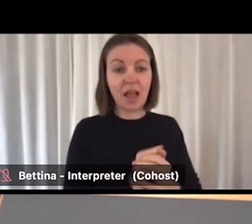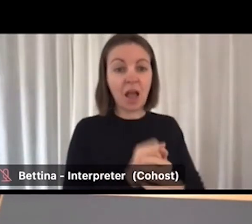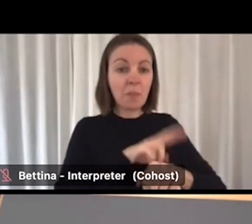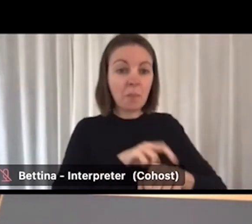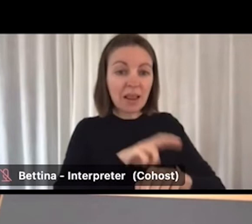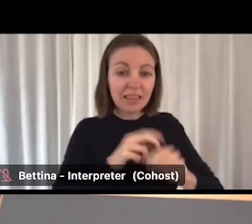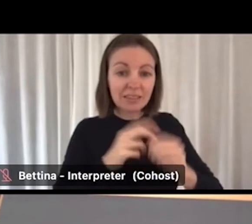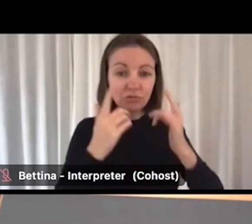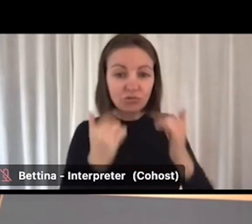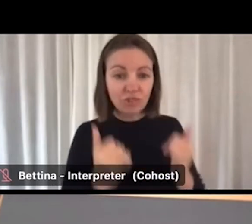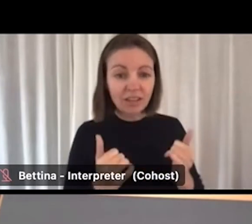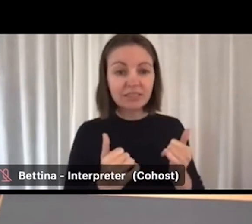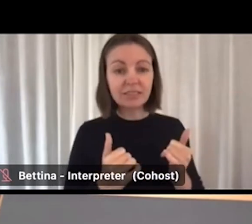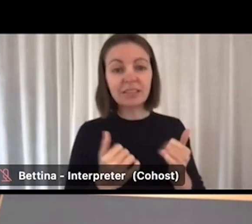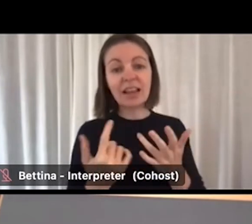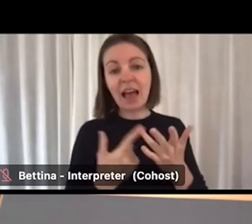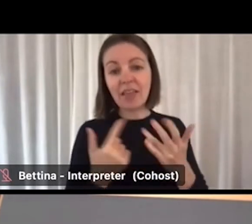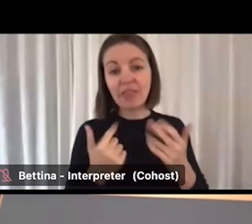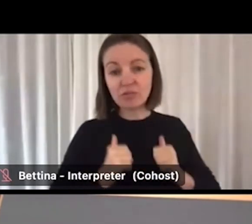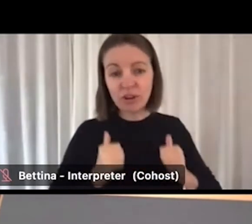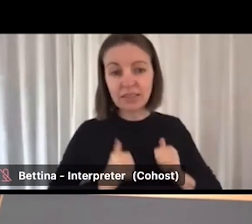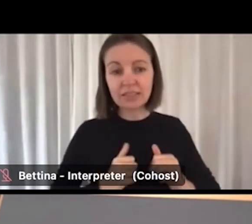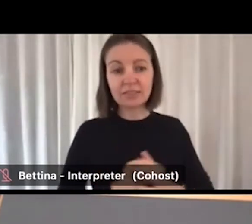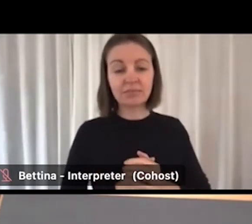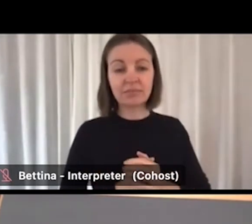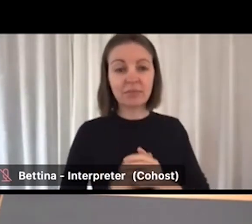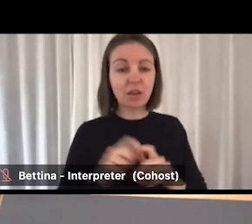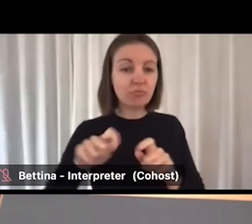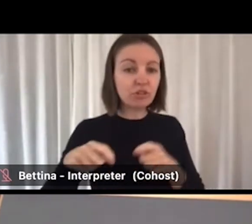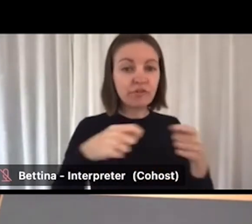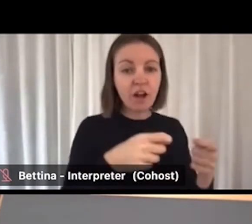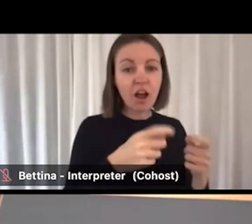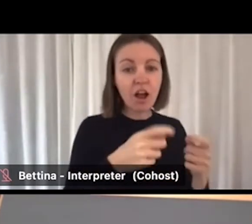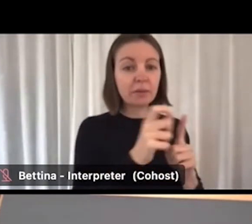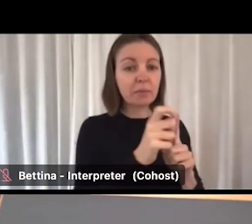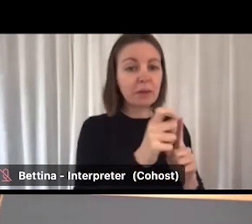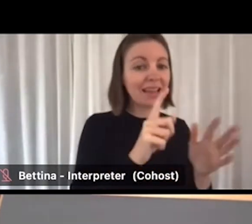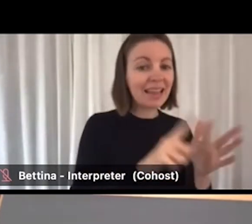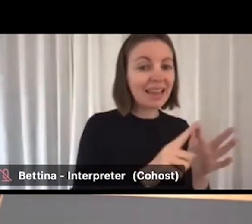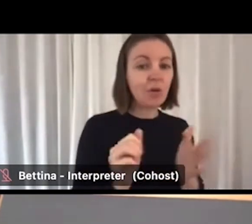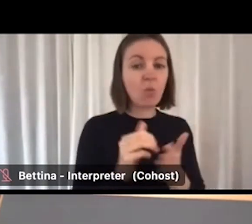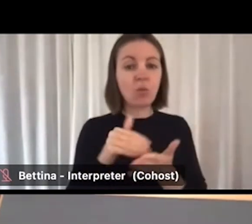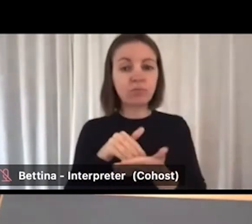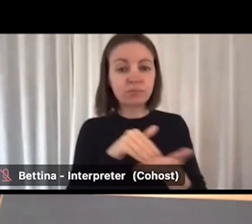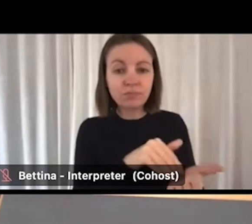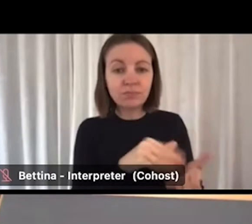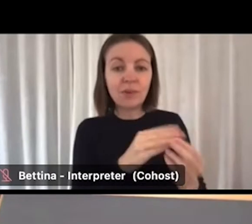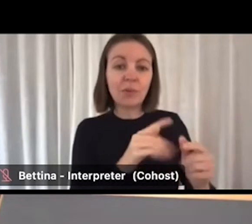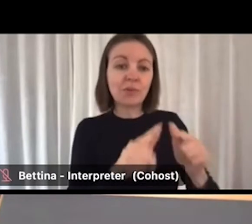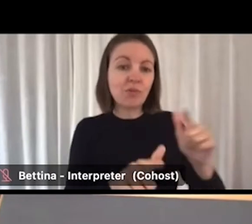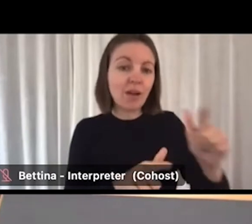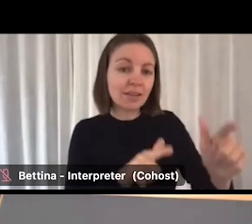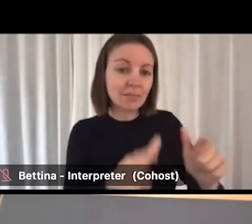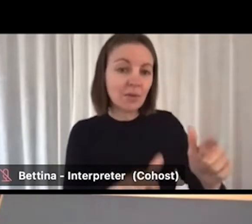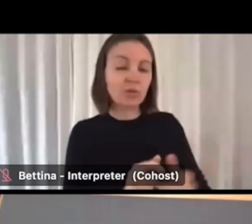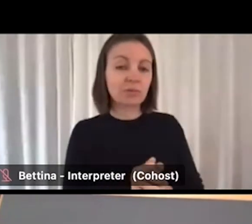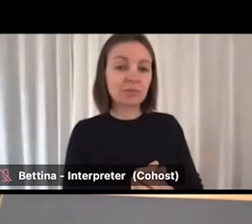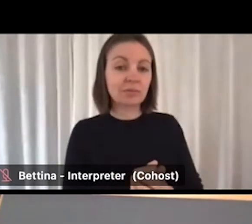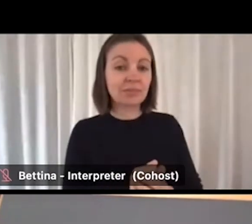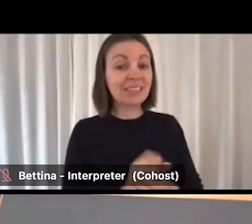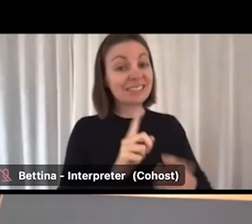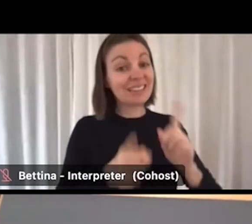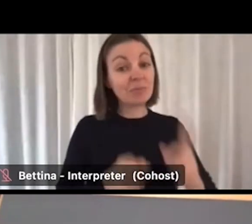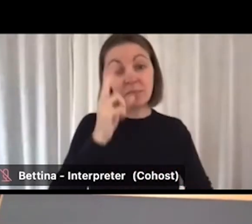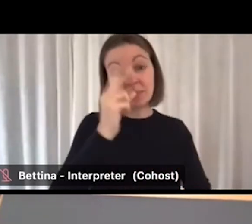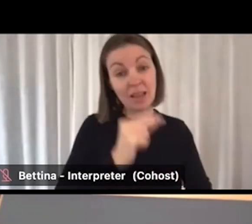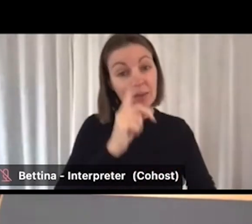the candidates and PPE if that's what's required. And also assisting them with transport, which we heard earlier can be a real challenge for